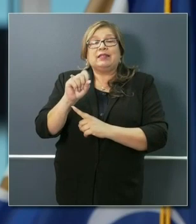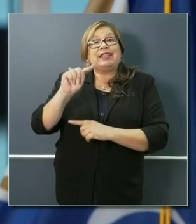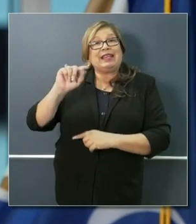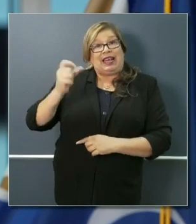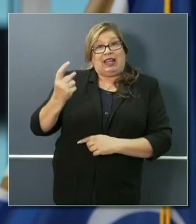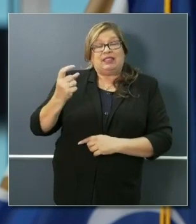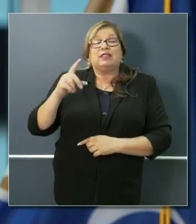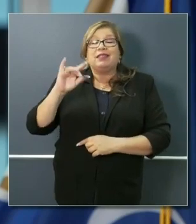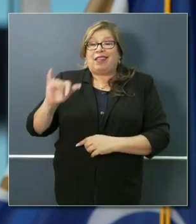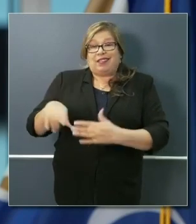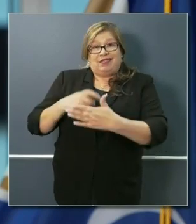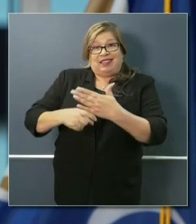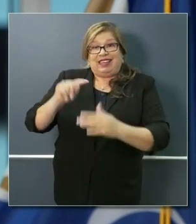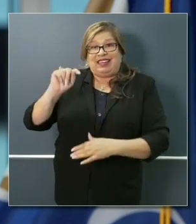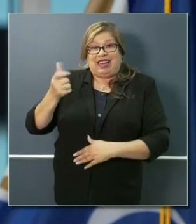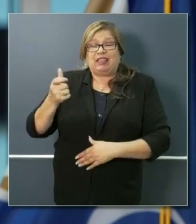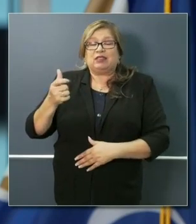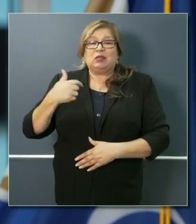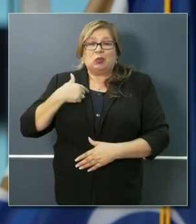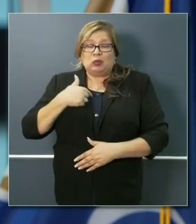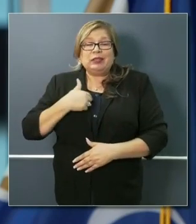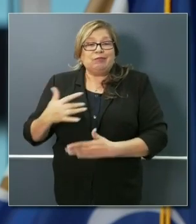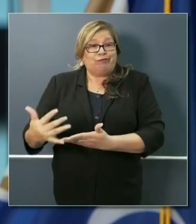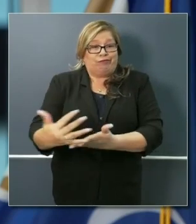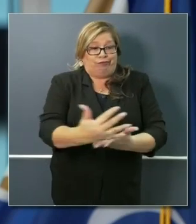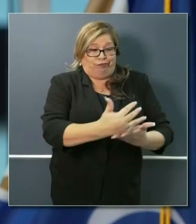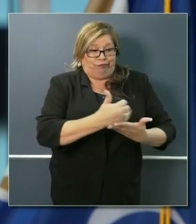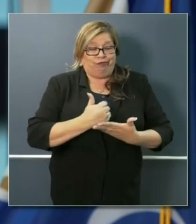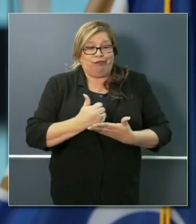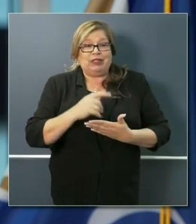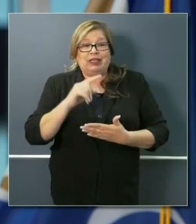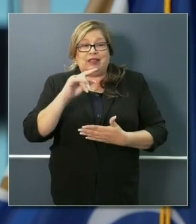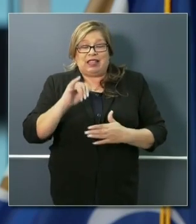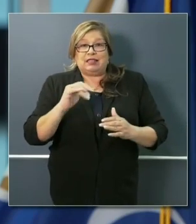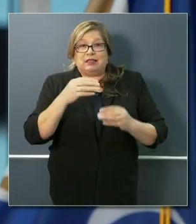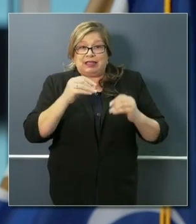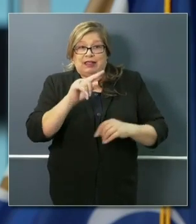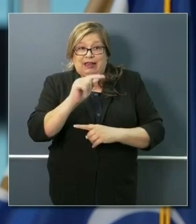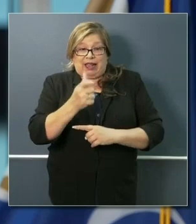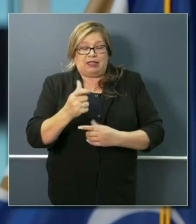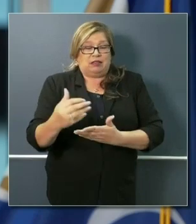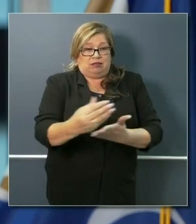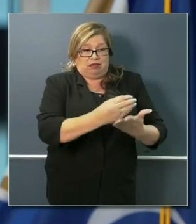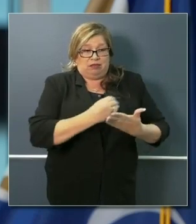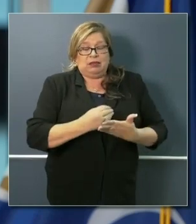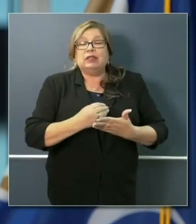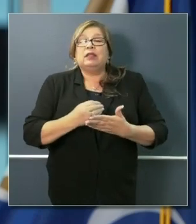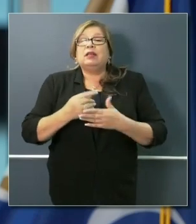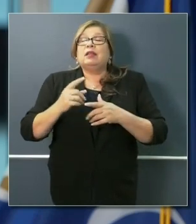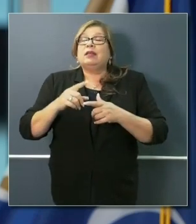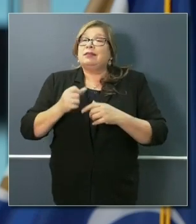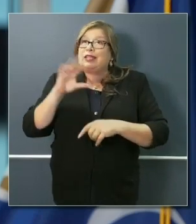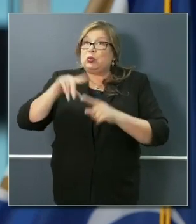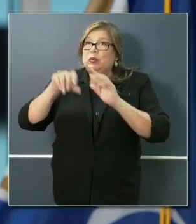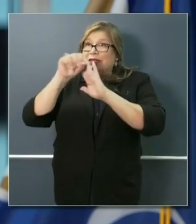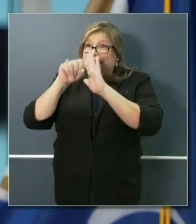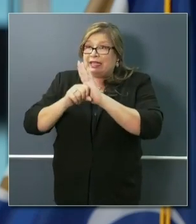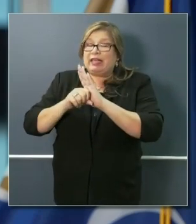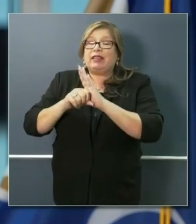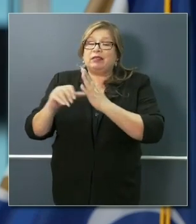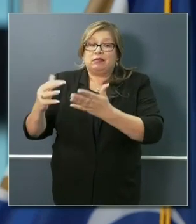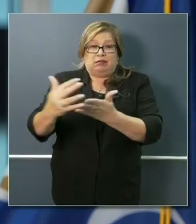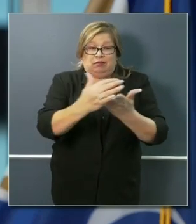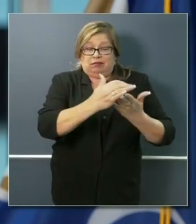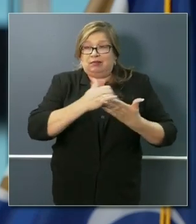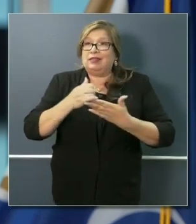your sales tax as a small business, and we send it to the state, distribute it back down to the cities and